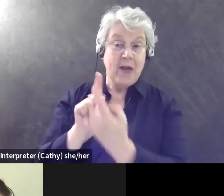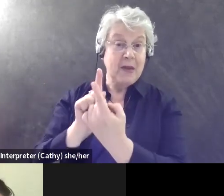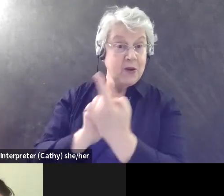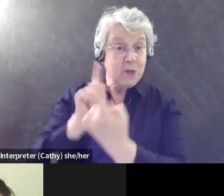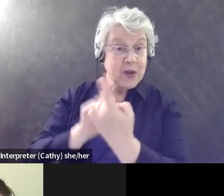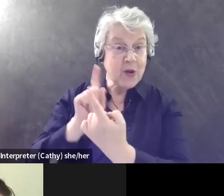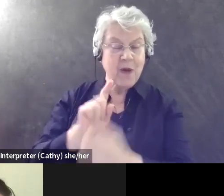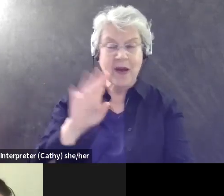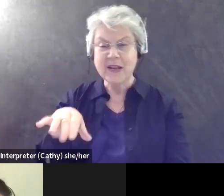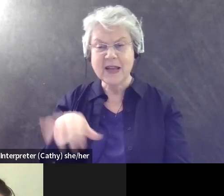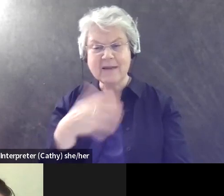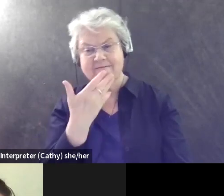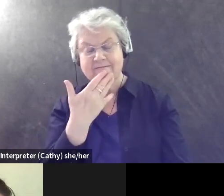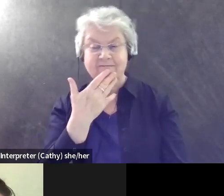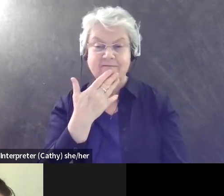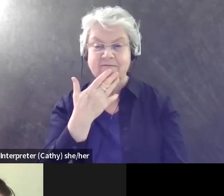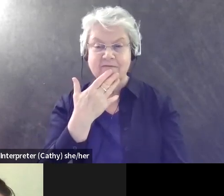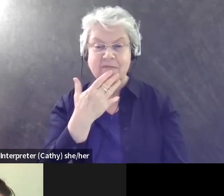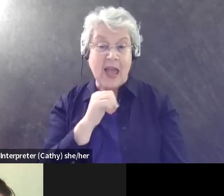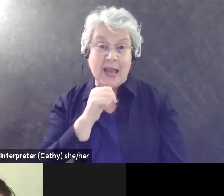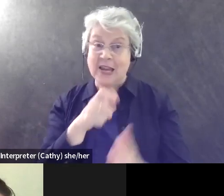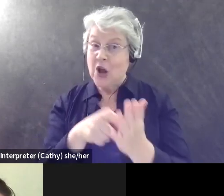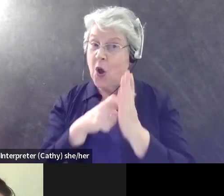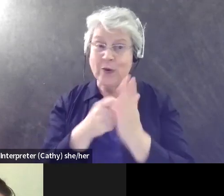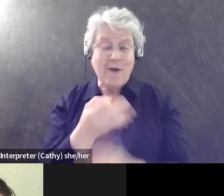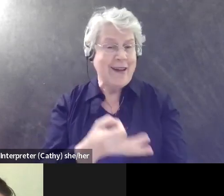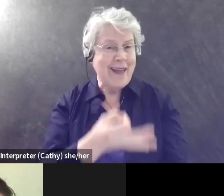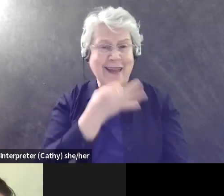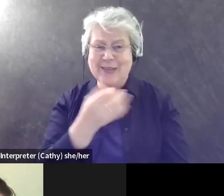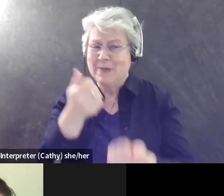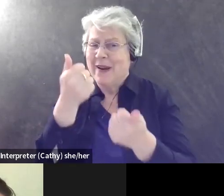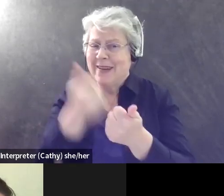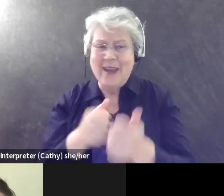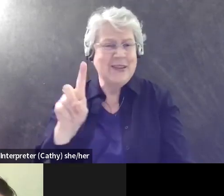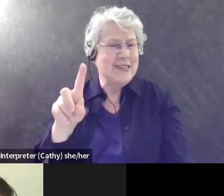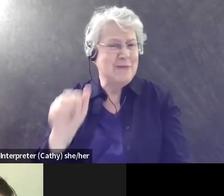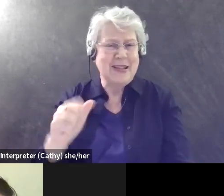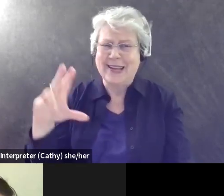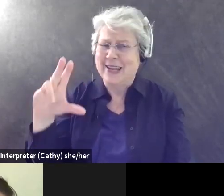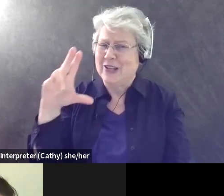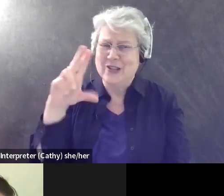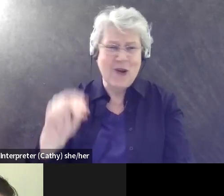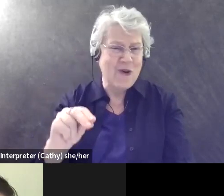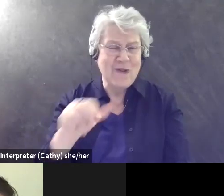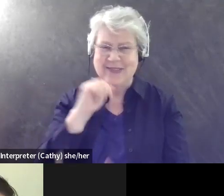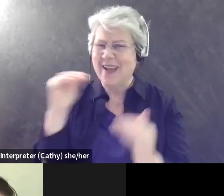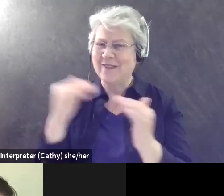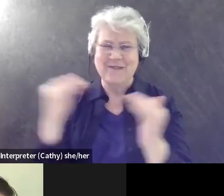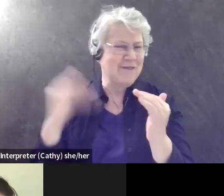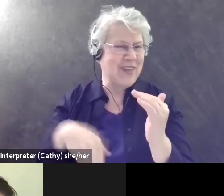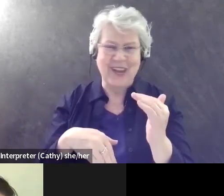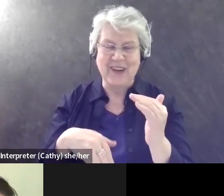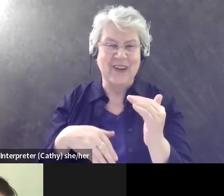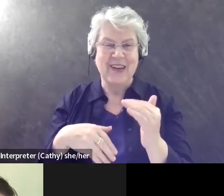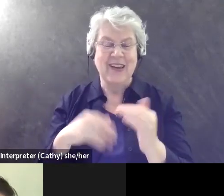say, Hey, like, you know, you're not required to be an expert on every single disability. Like that wouldn't be fair unless that was your